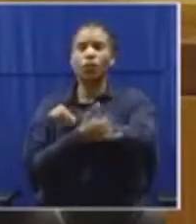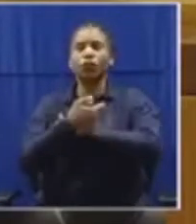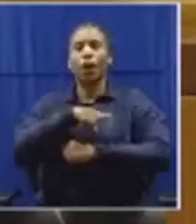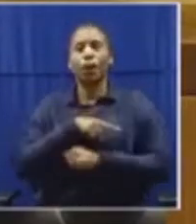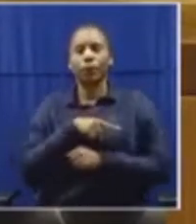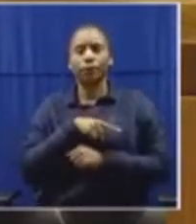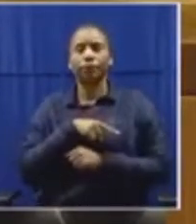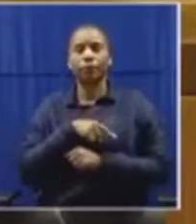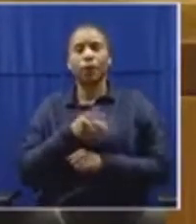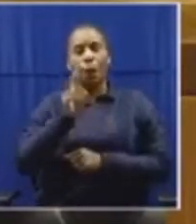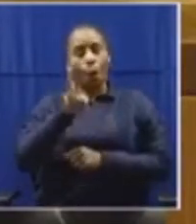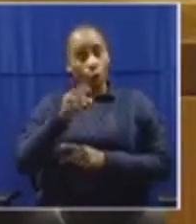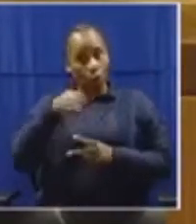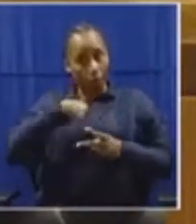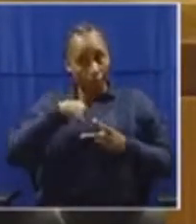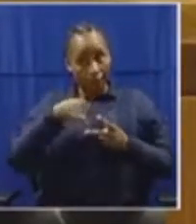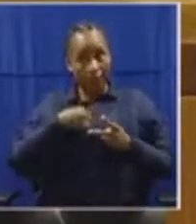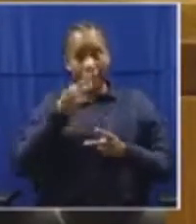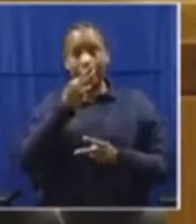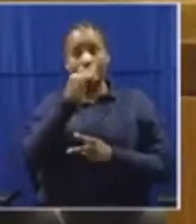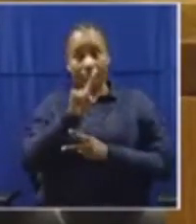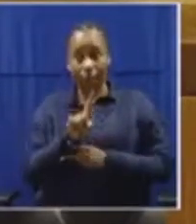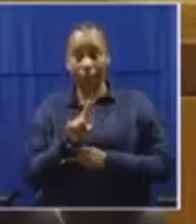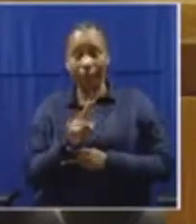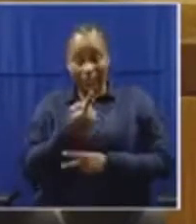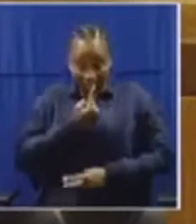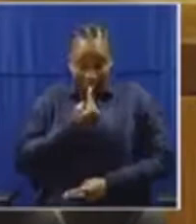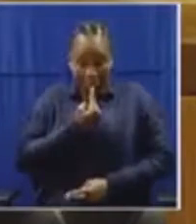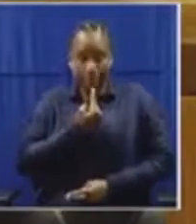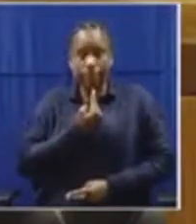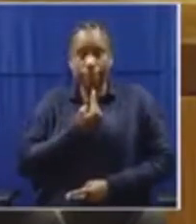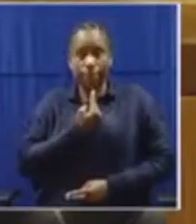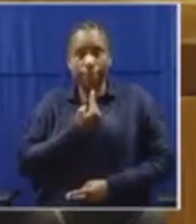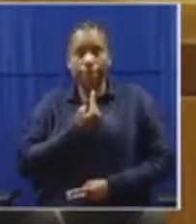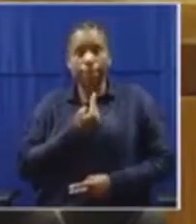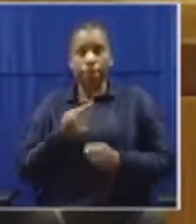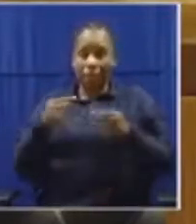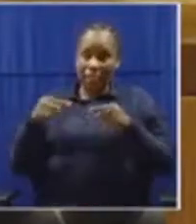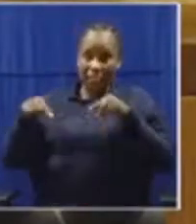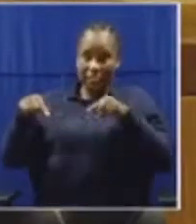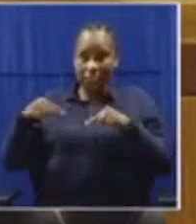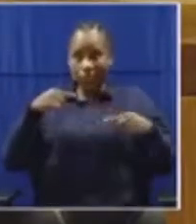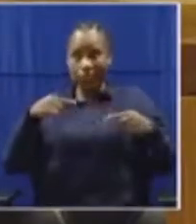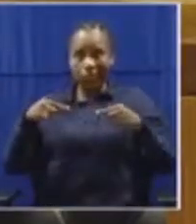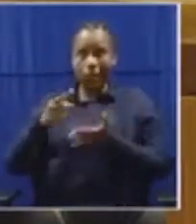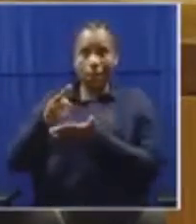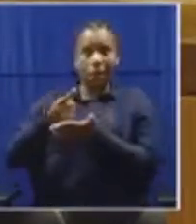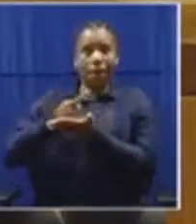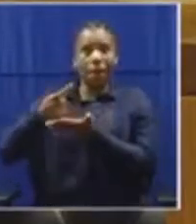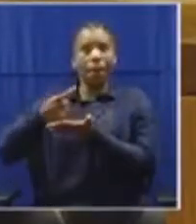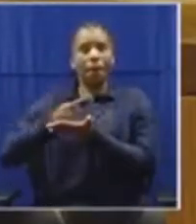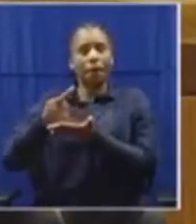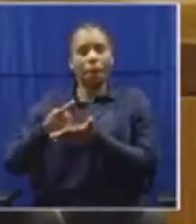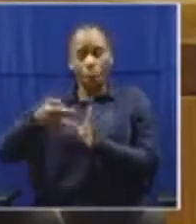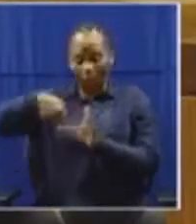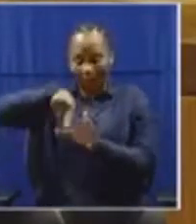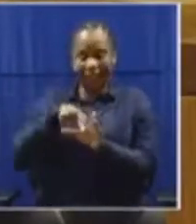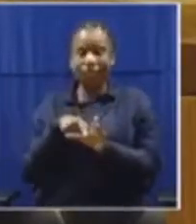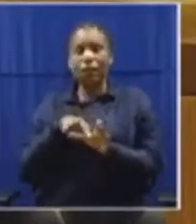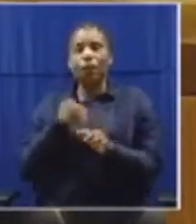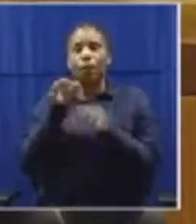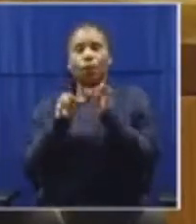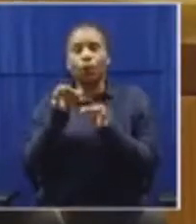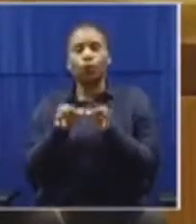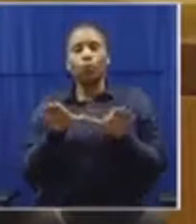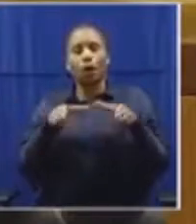initiated myself a discussion within the political party that I need.